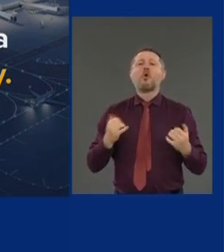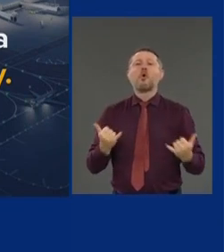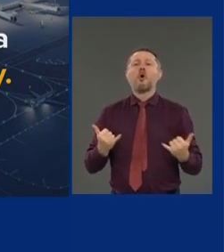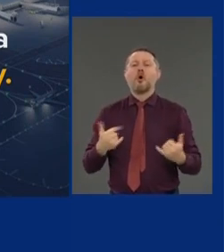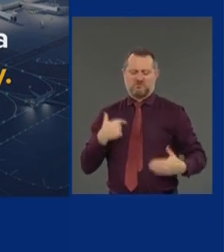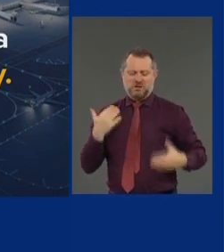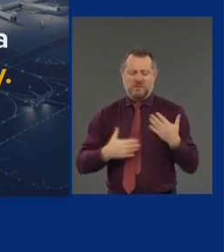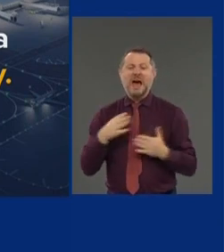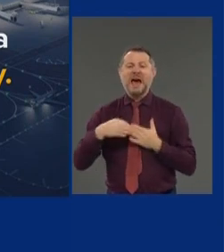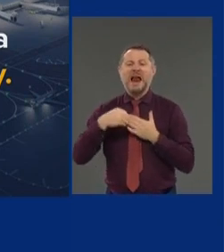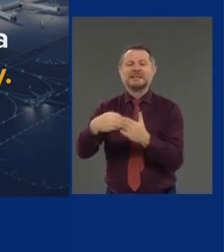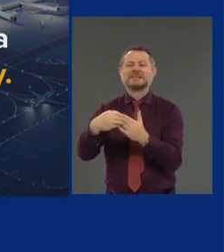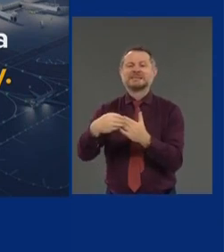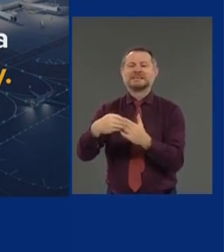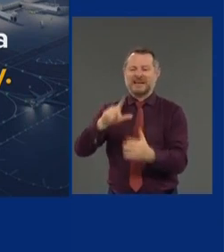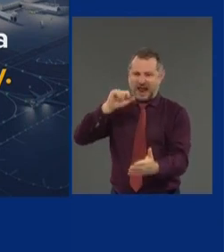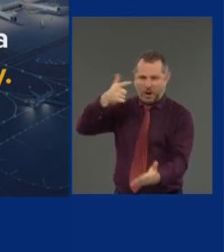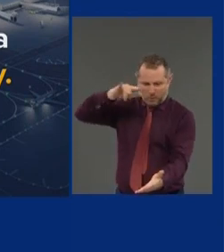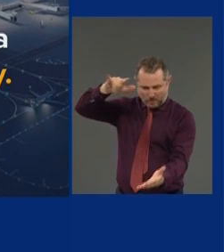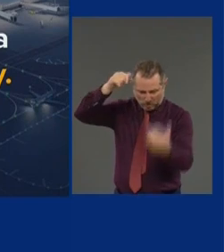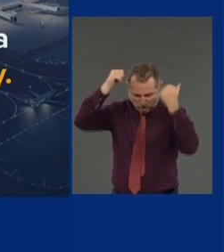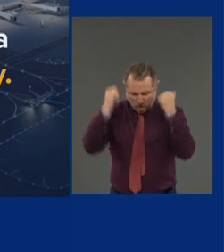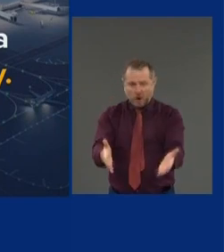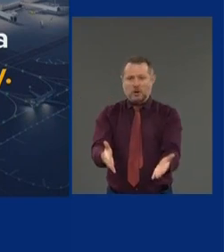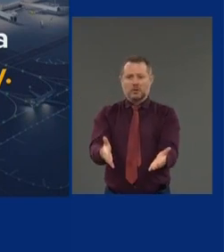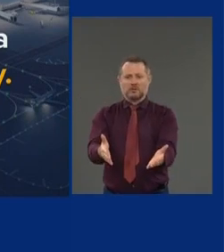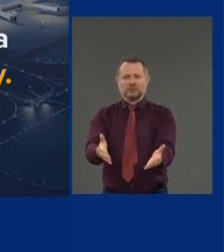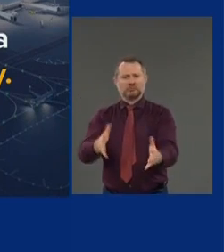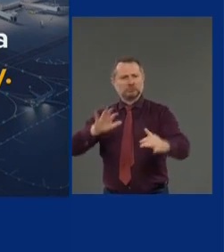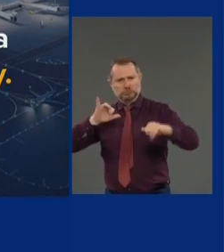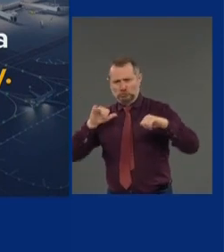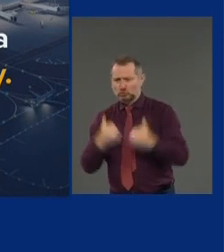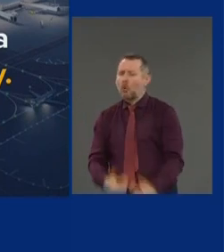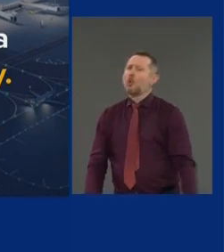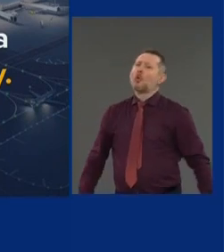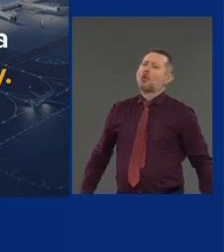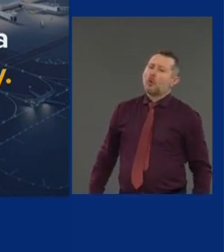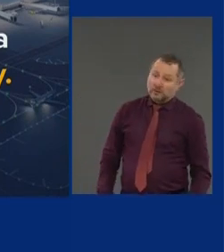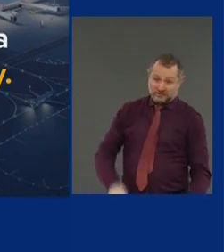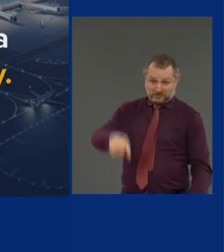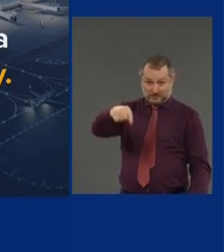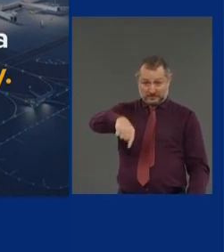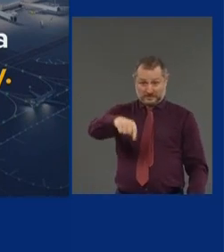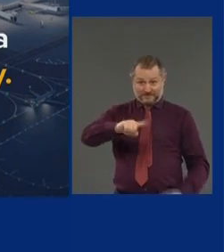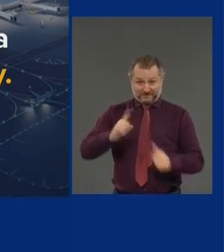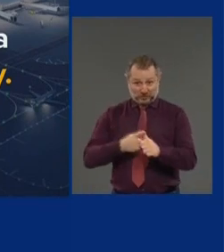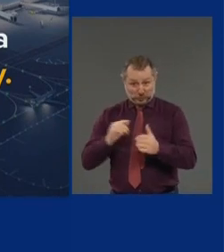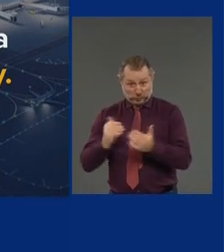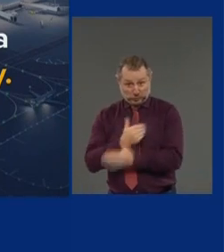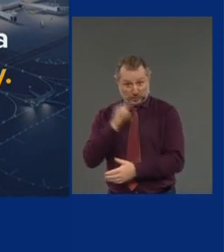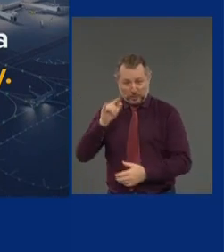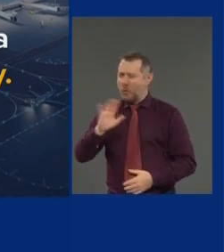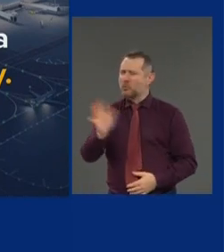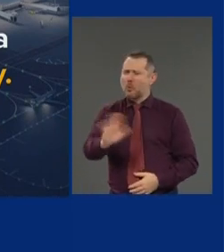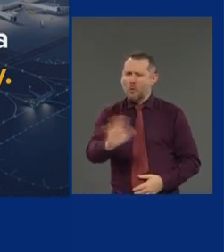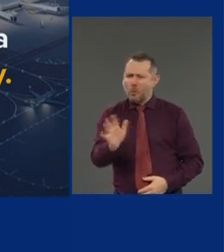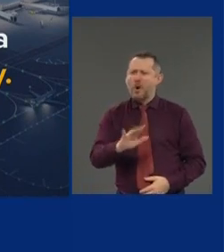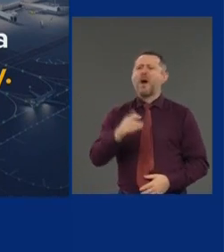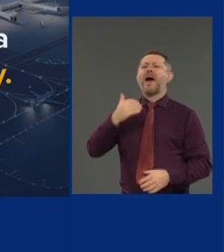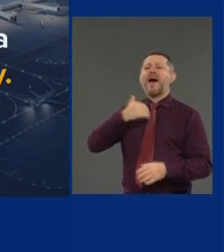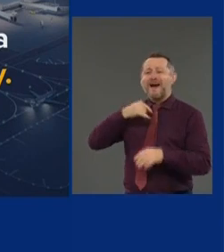which was challenging. This is not just a new airport. This is build a new airport while